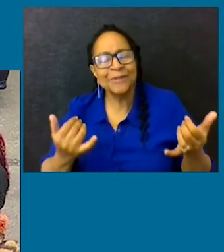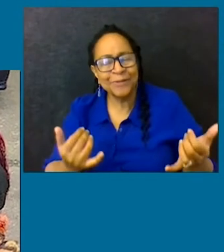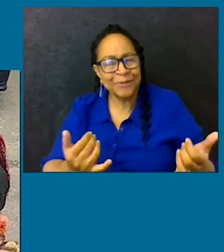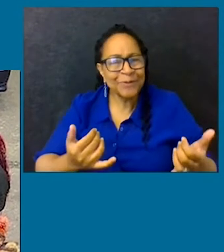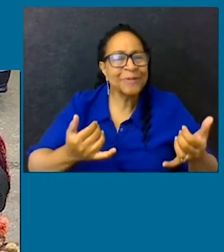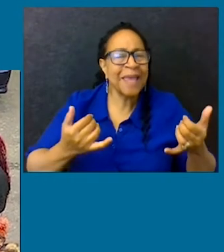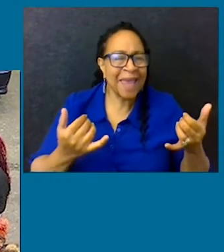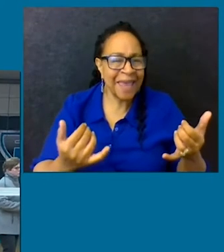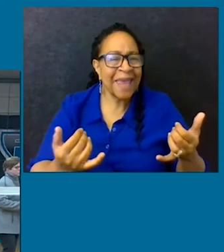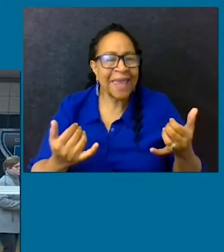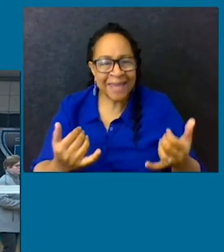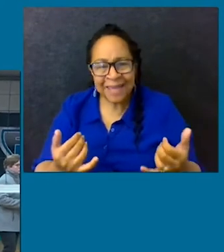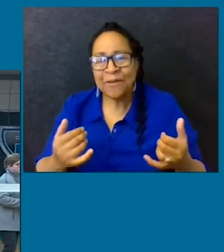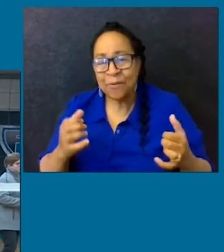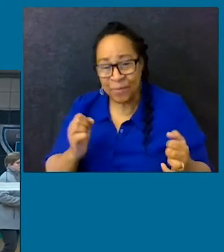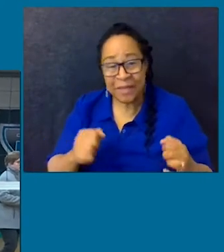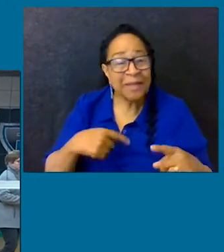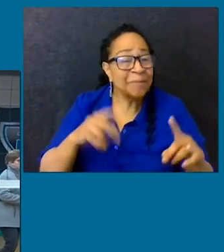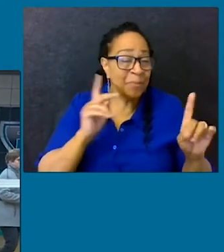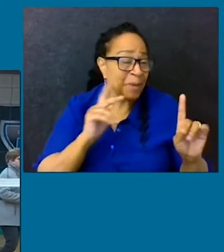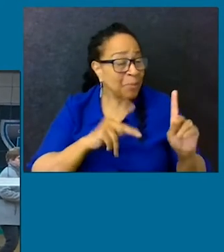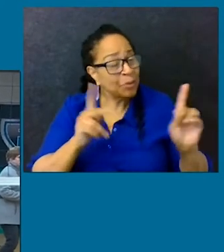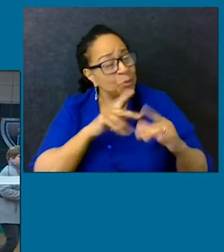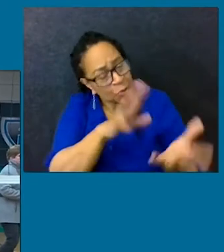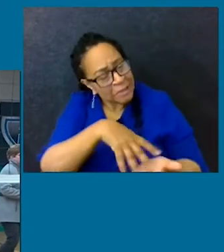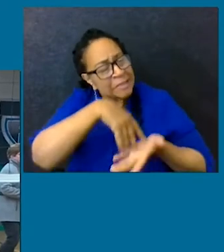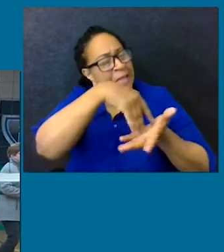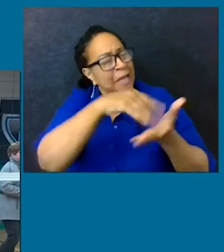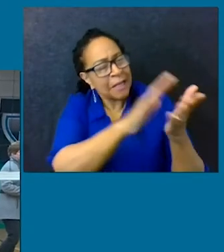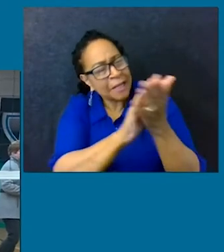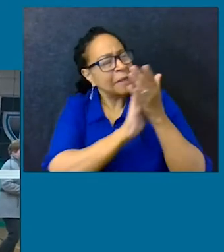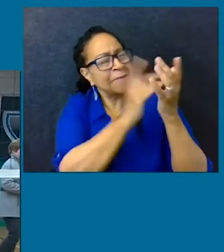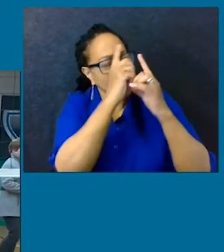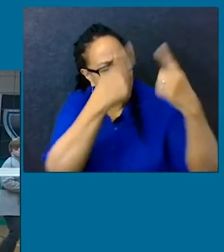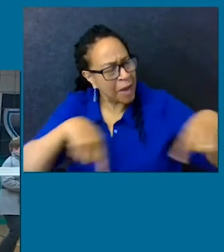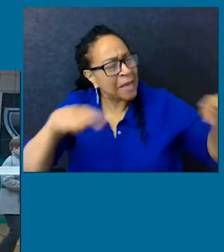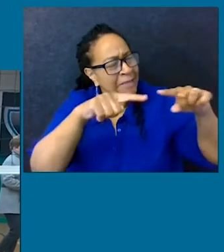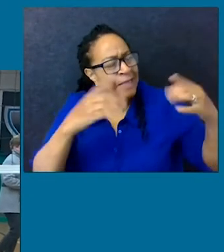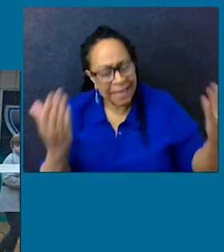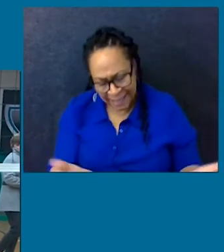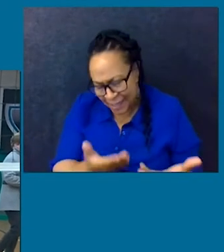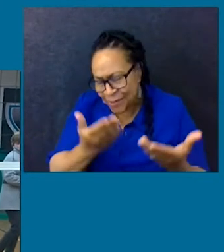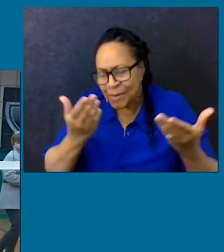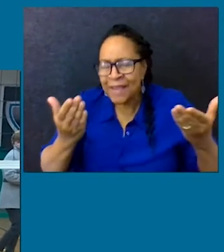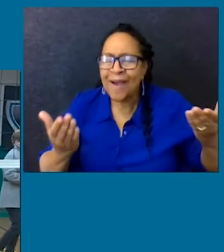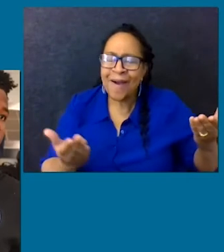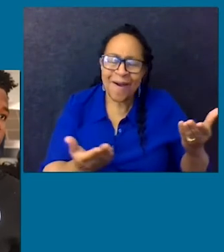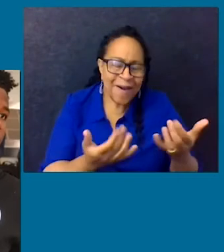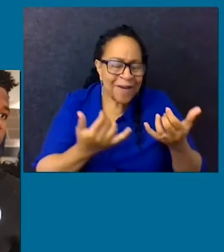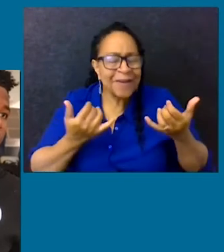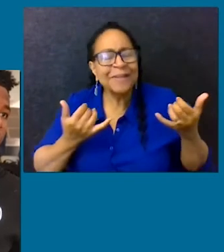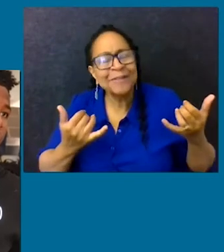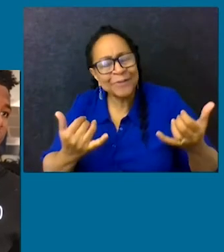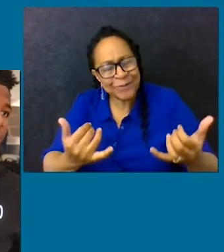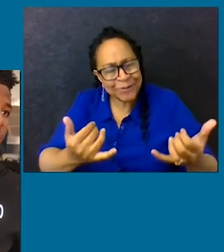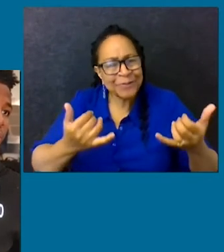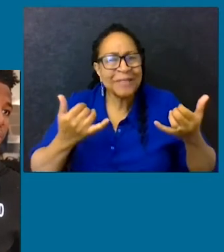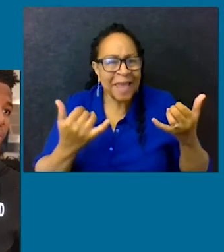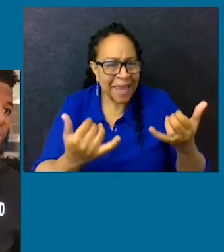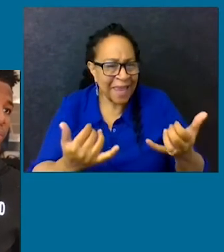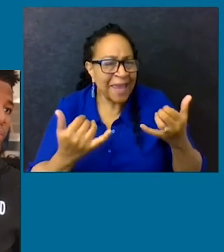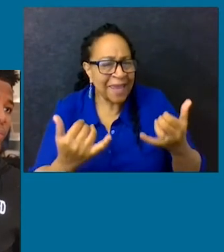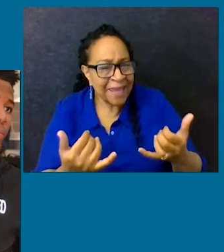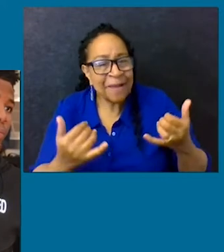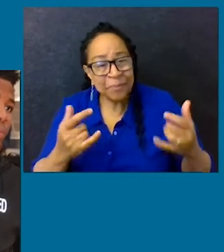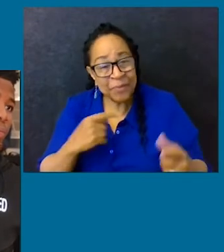today, freeing people to live in peace. Here we are today,